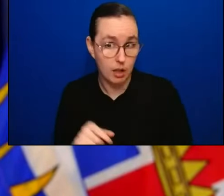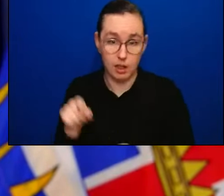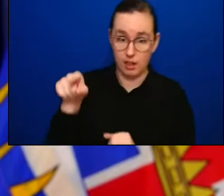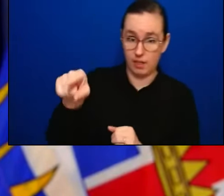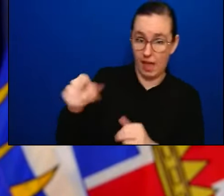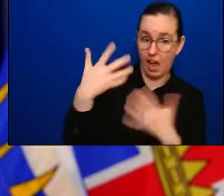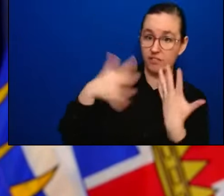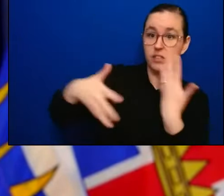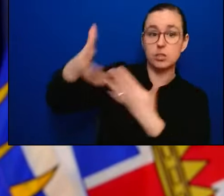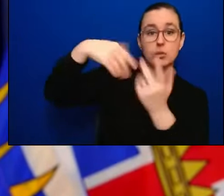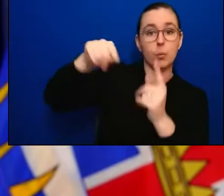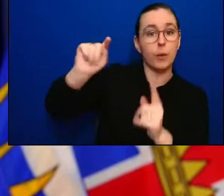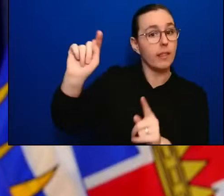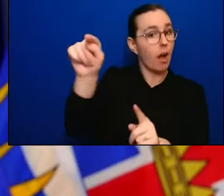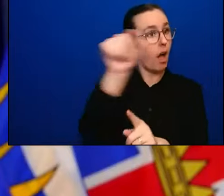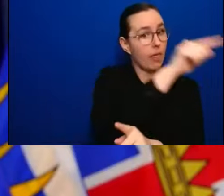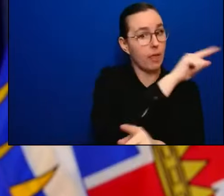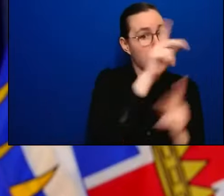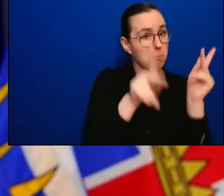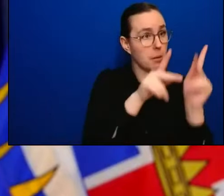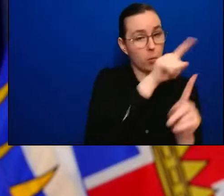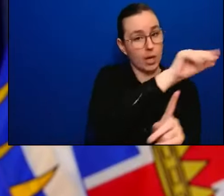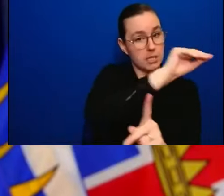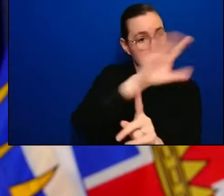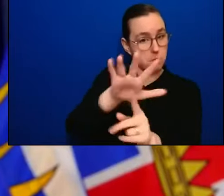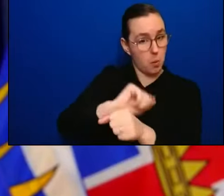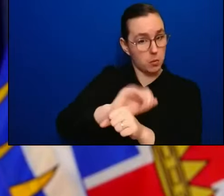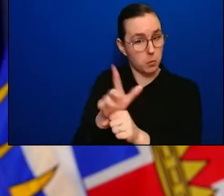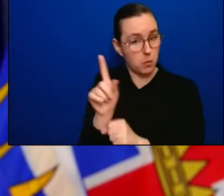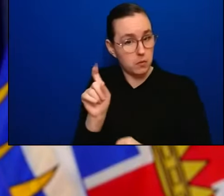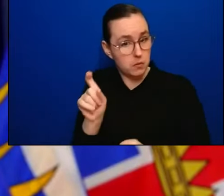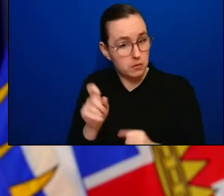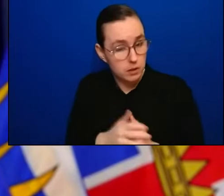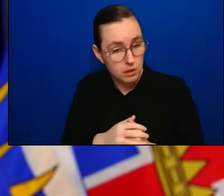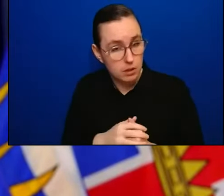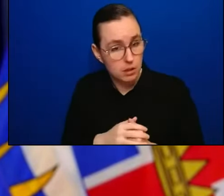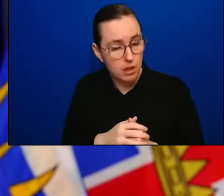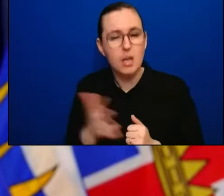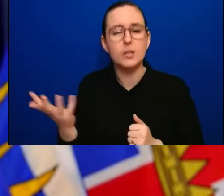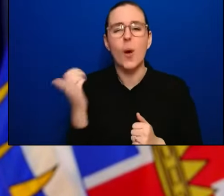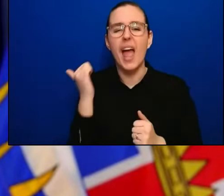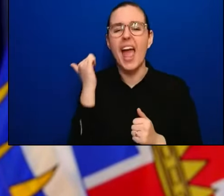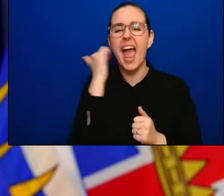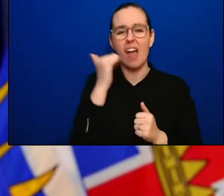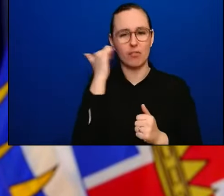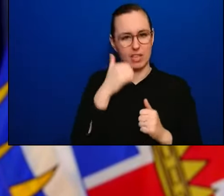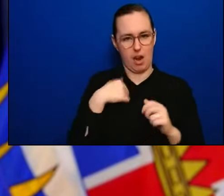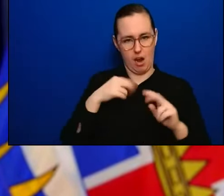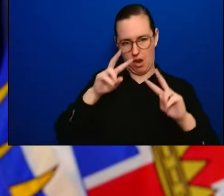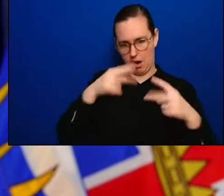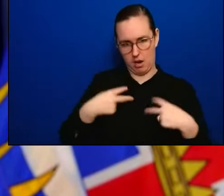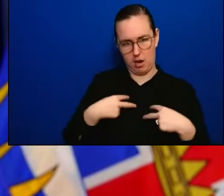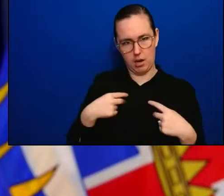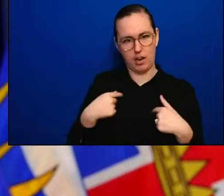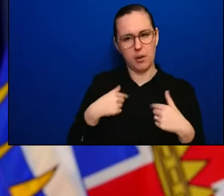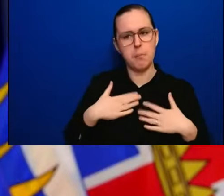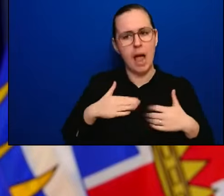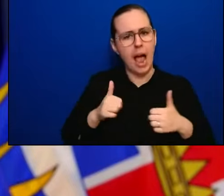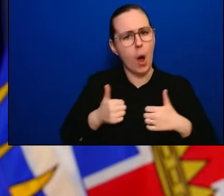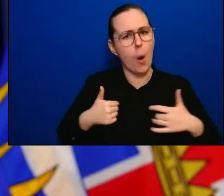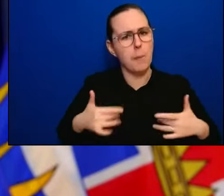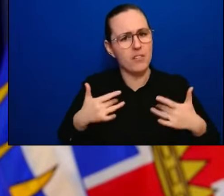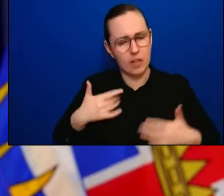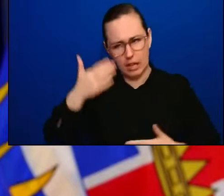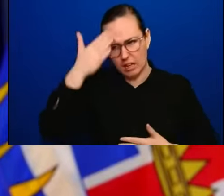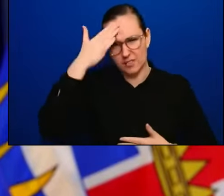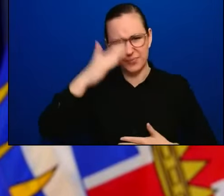COVID. Here's how, on a day-to-day basis, we have to look at how am I feeling today? Do I have a scratchy throat? Do I